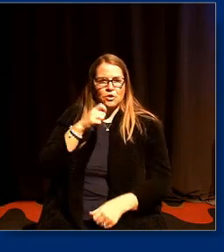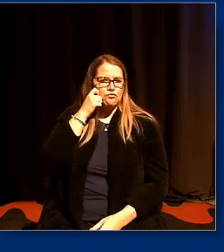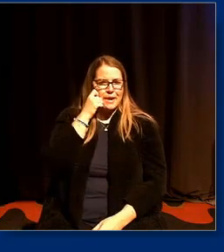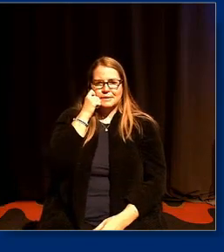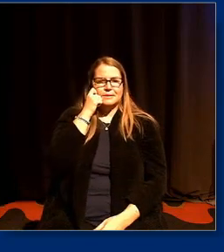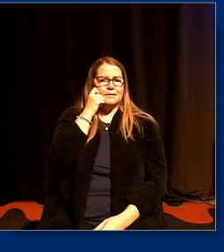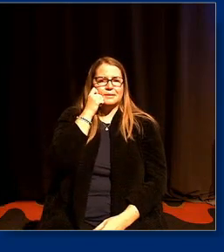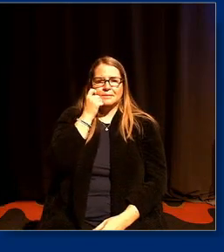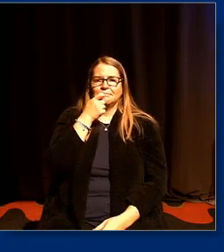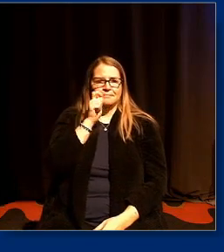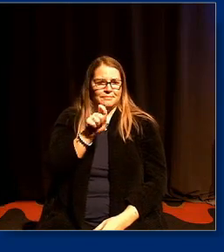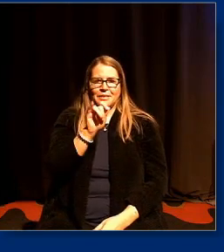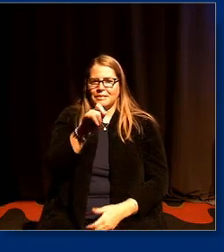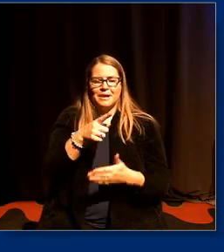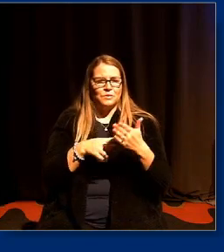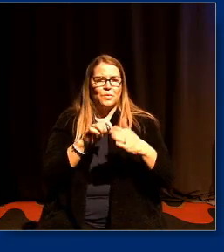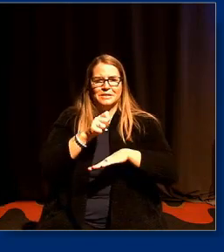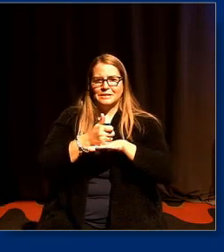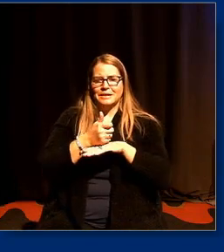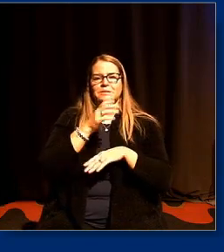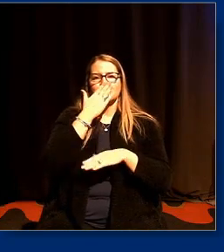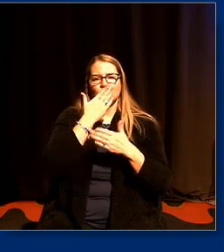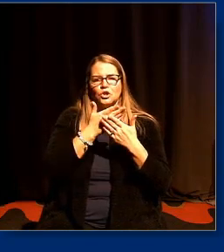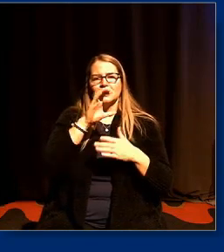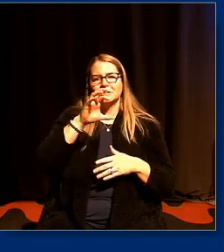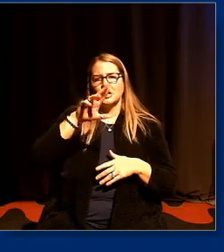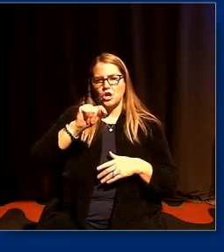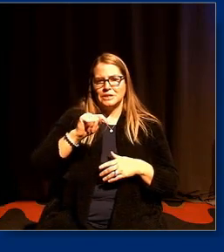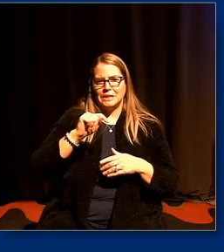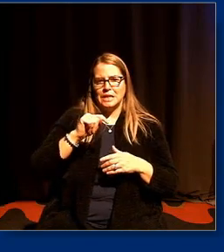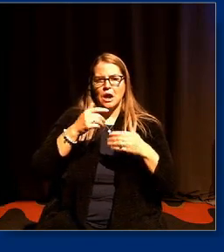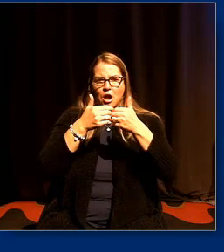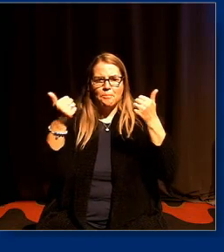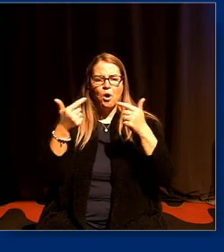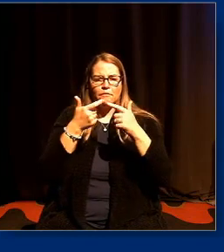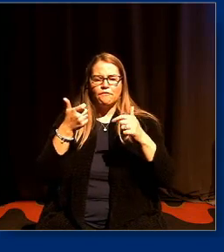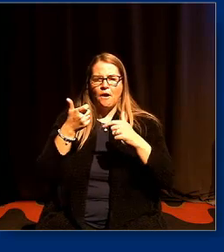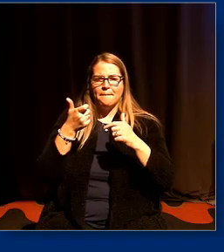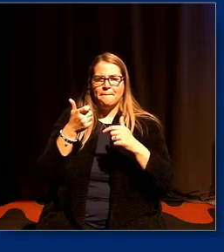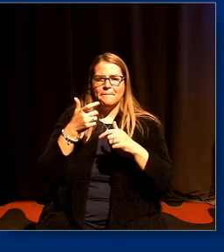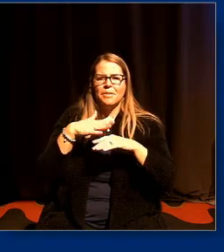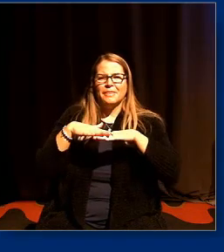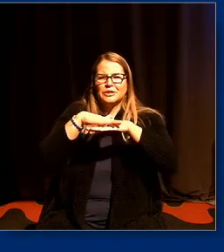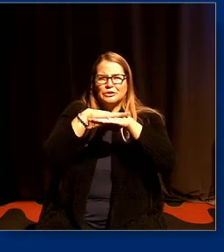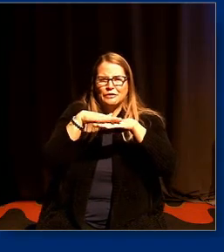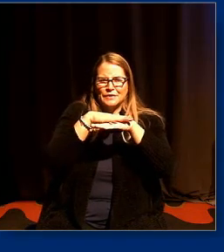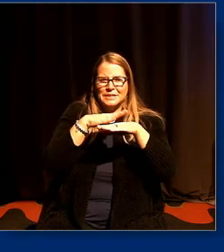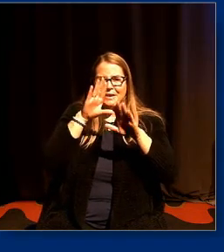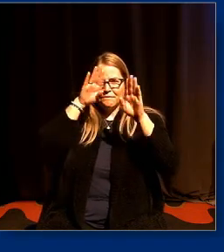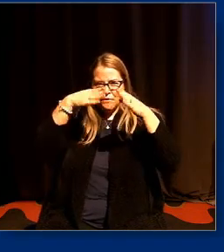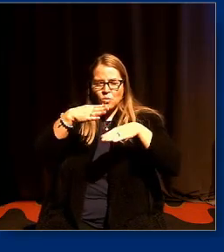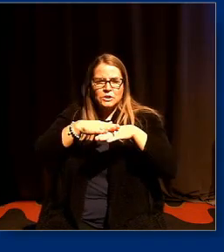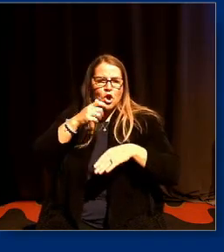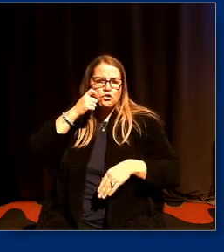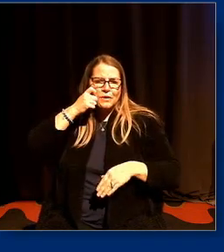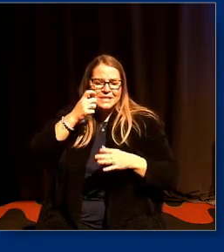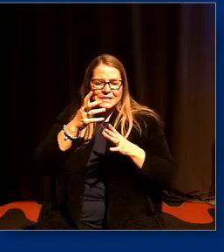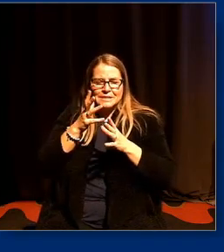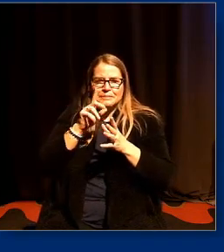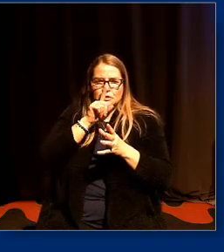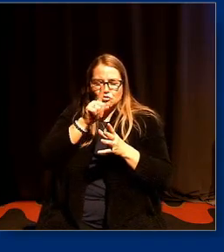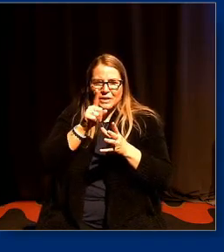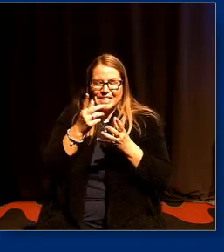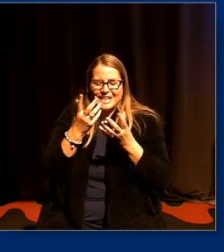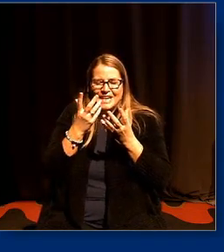that's that's really what sets good crt apart it it focuses on how racism is part of the